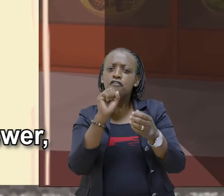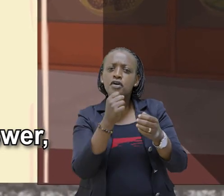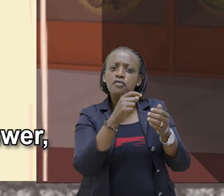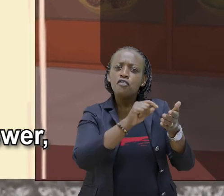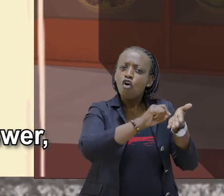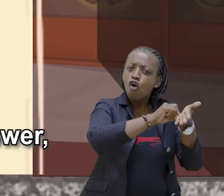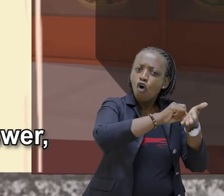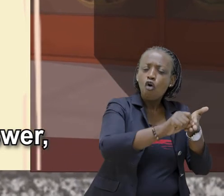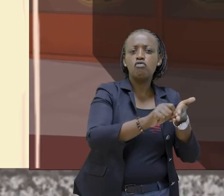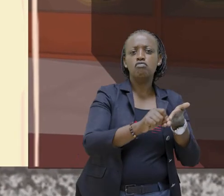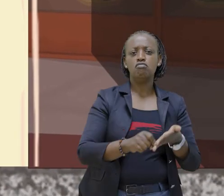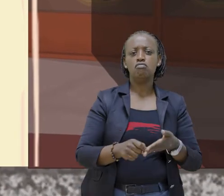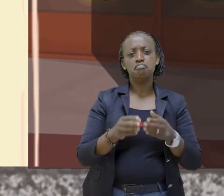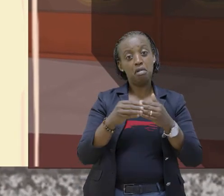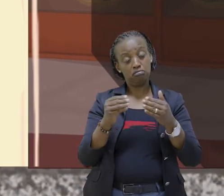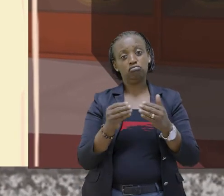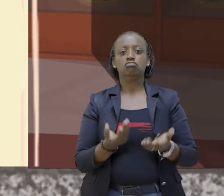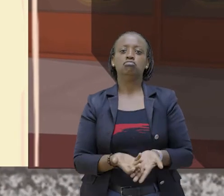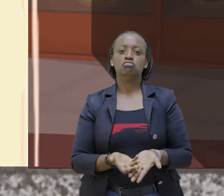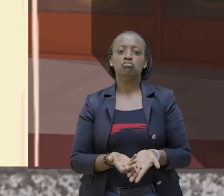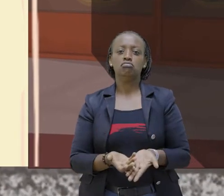points off Uh-oh